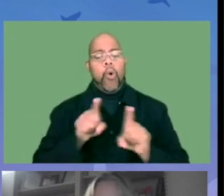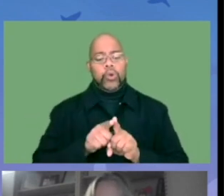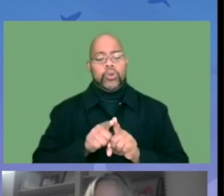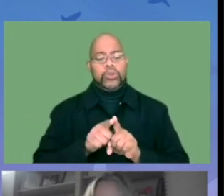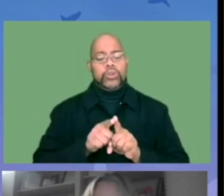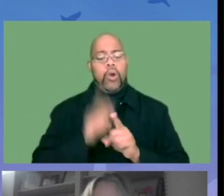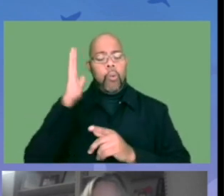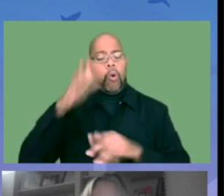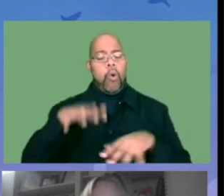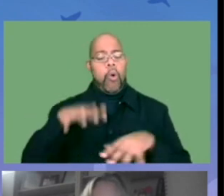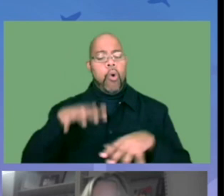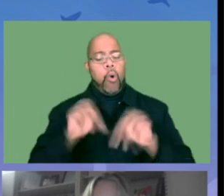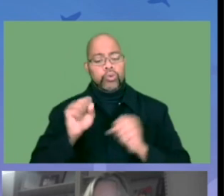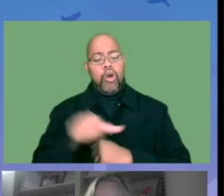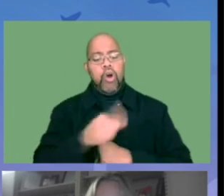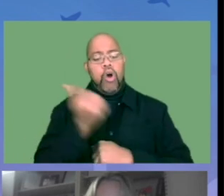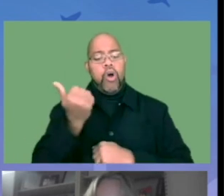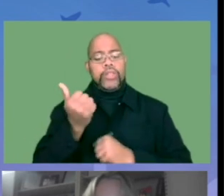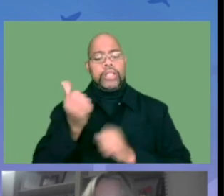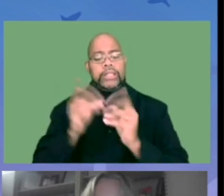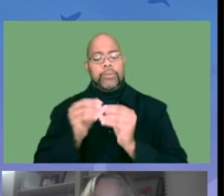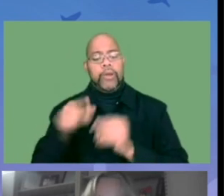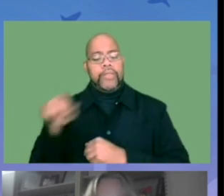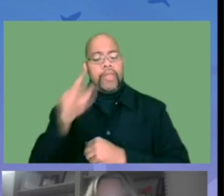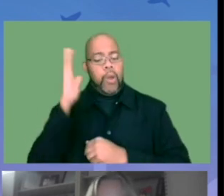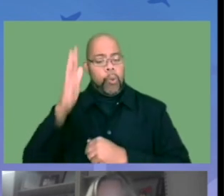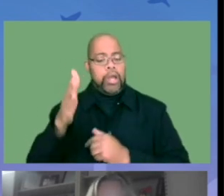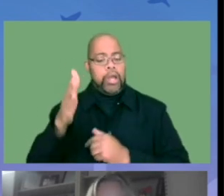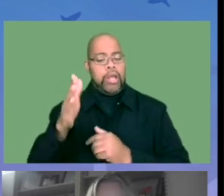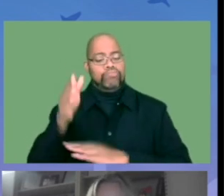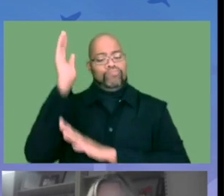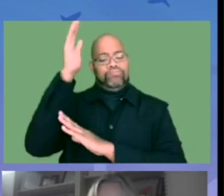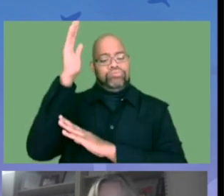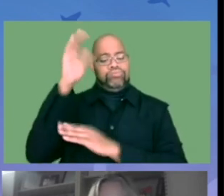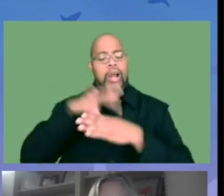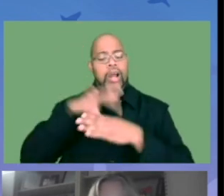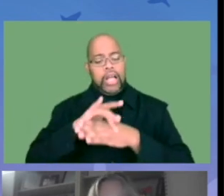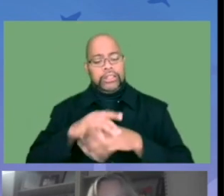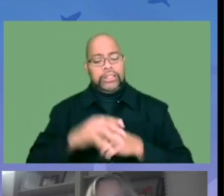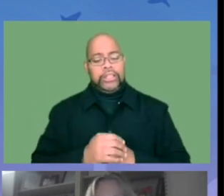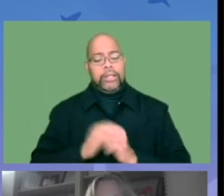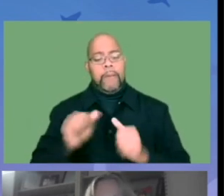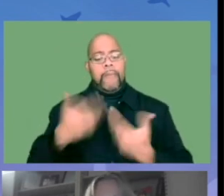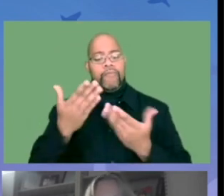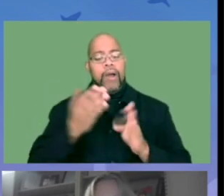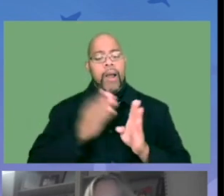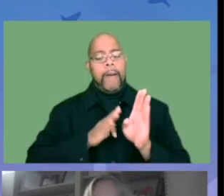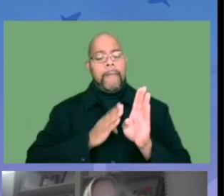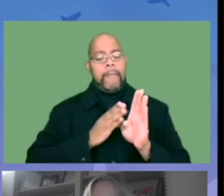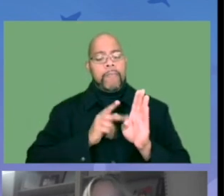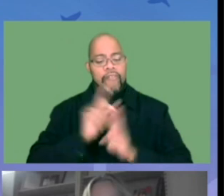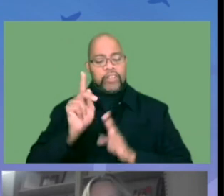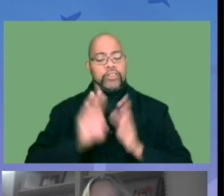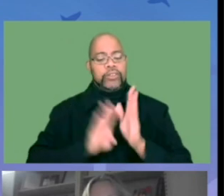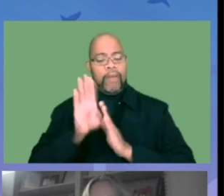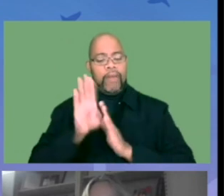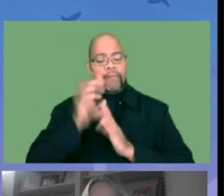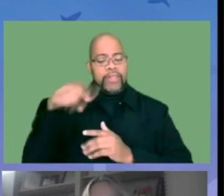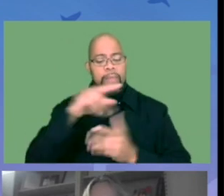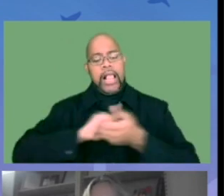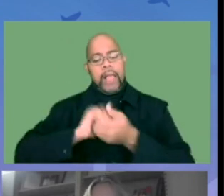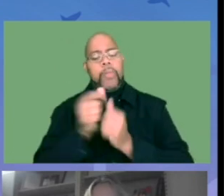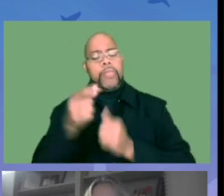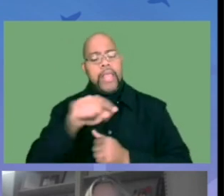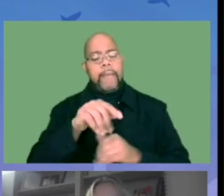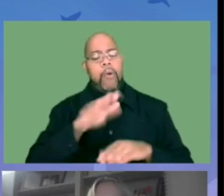to hopefully improve some their well-being. And we will be measuring outcomes on that. And